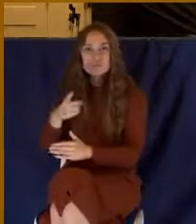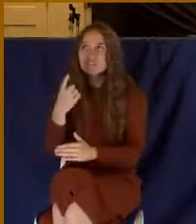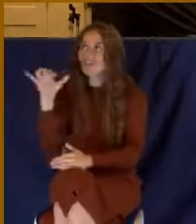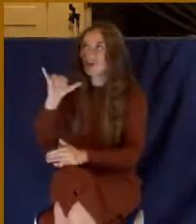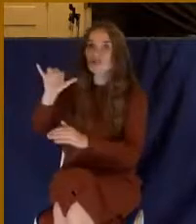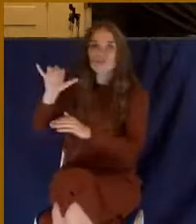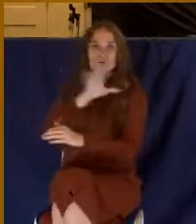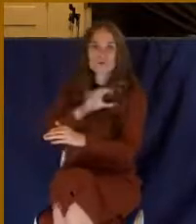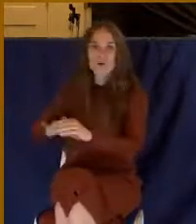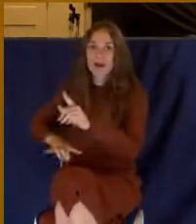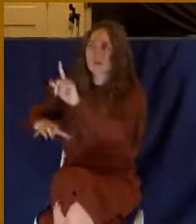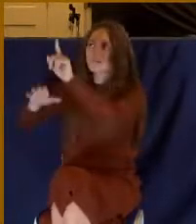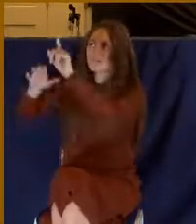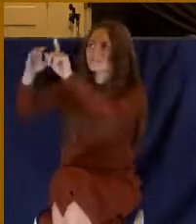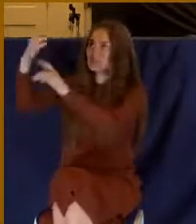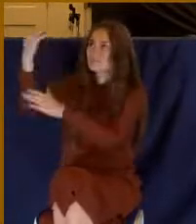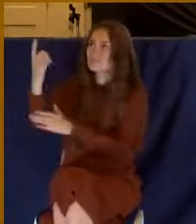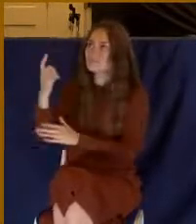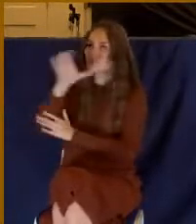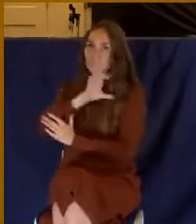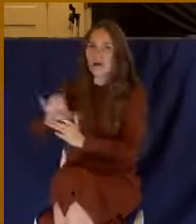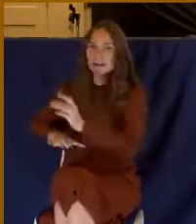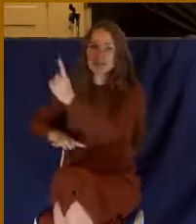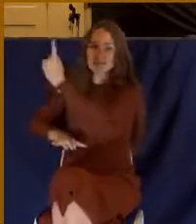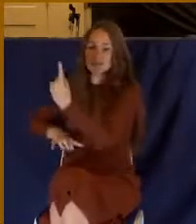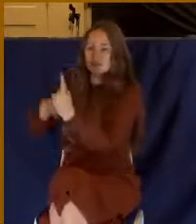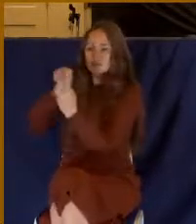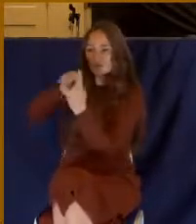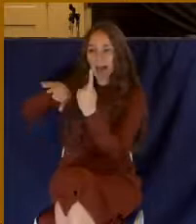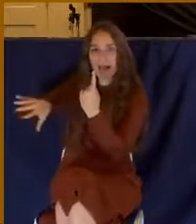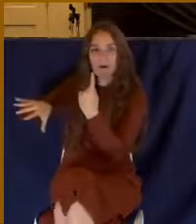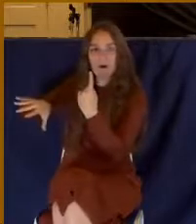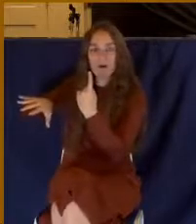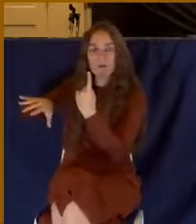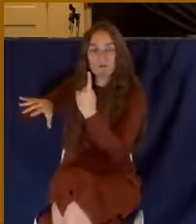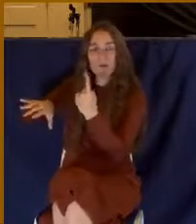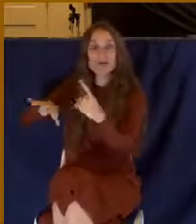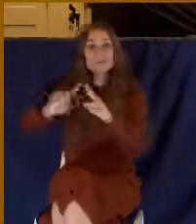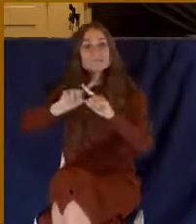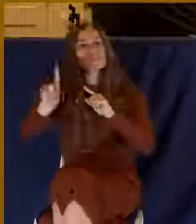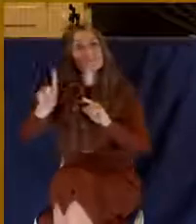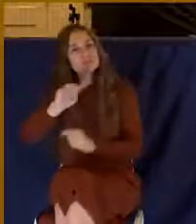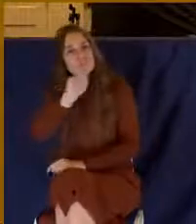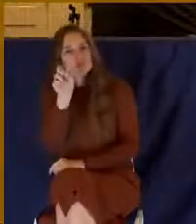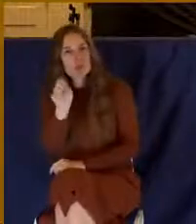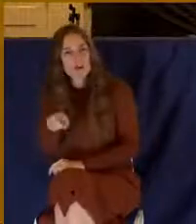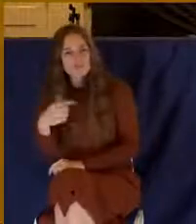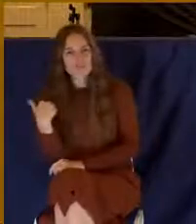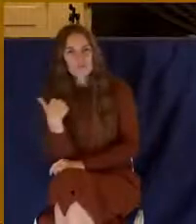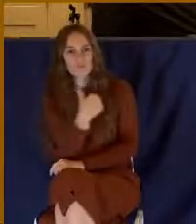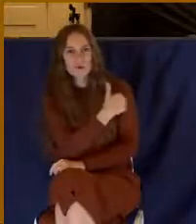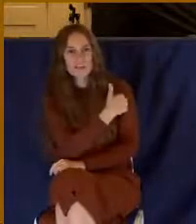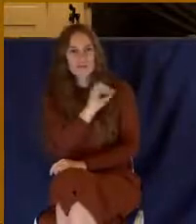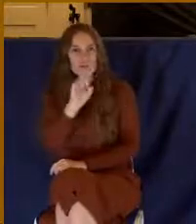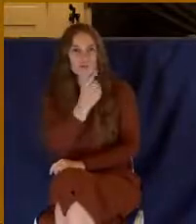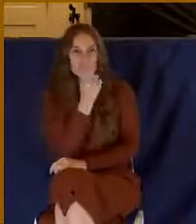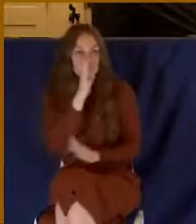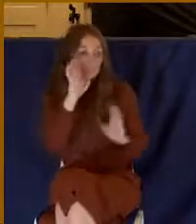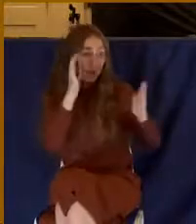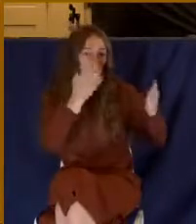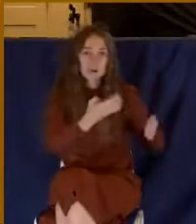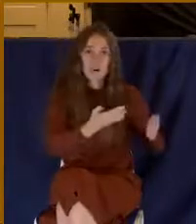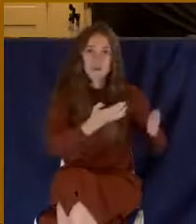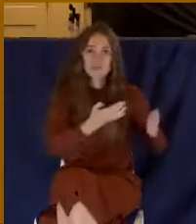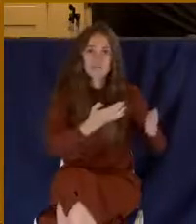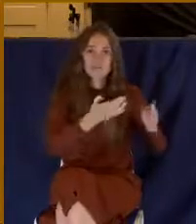in him. And so the question is, have you gone beyond the shadows of religion? Have you